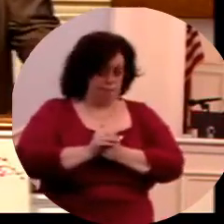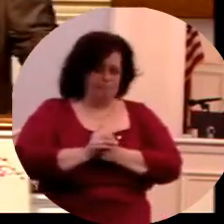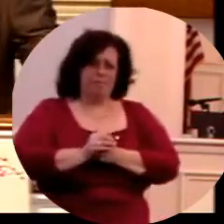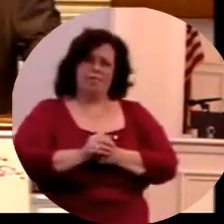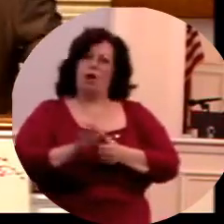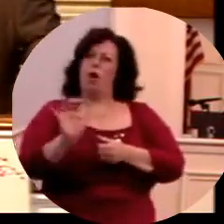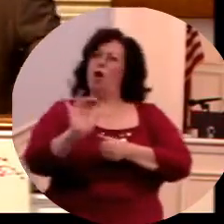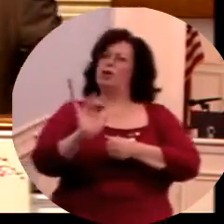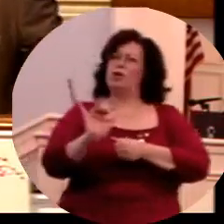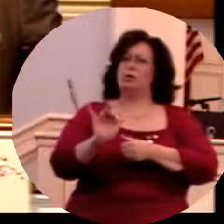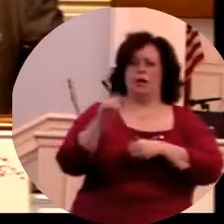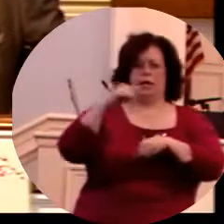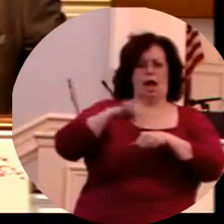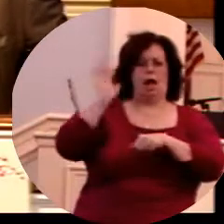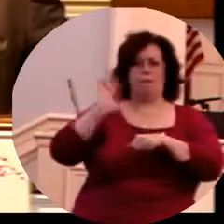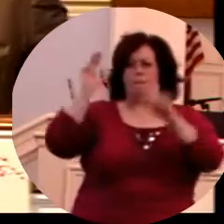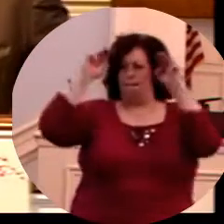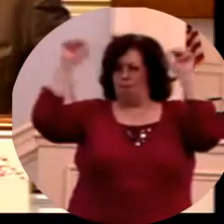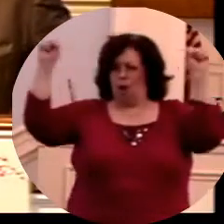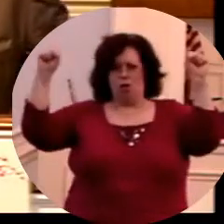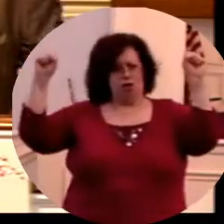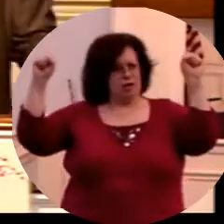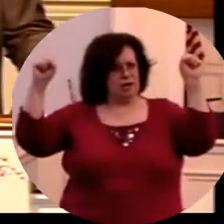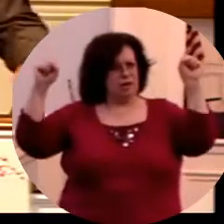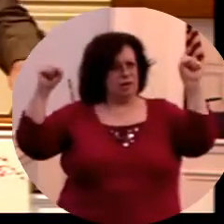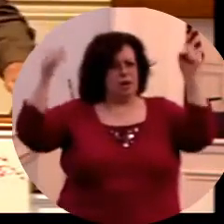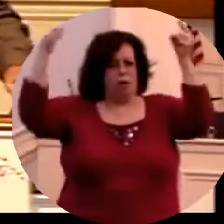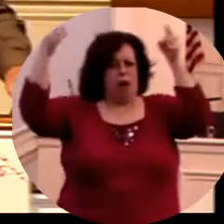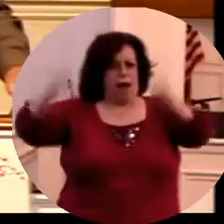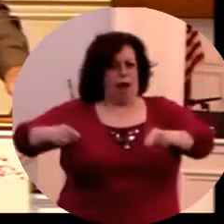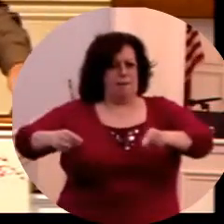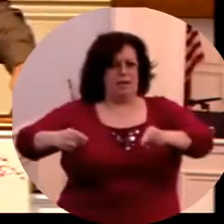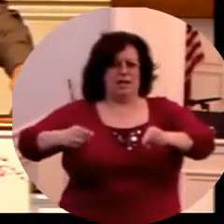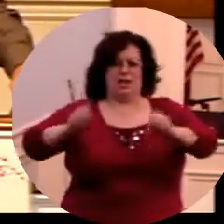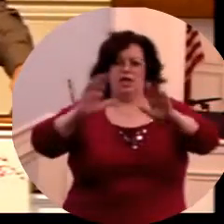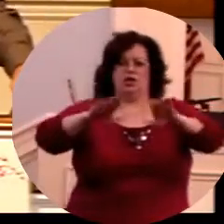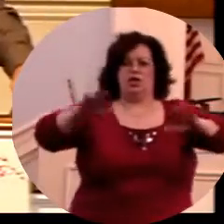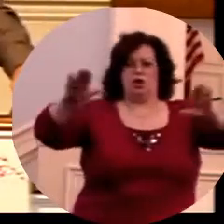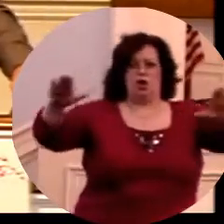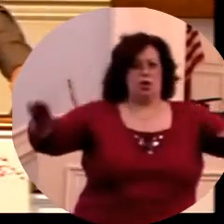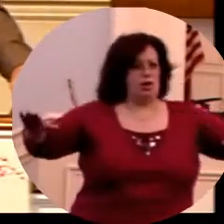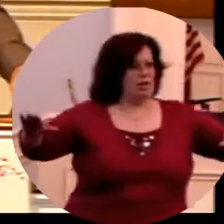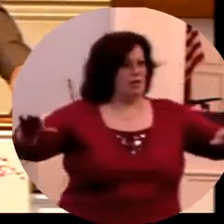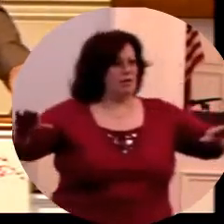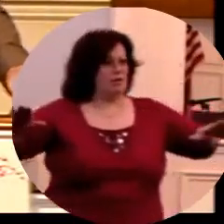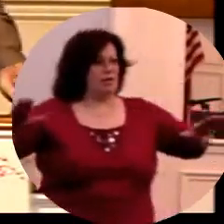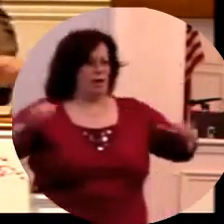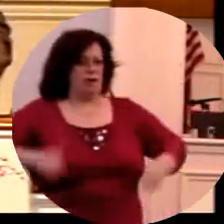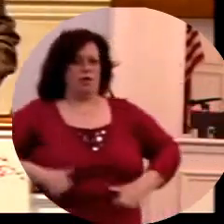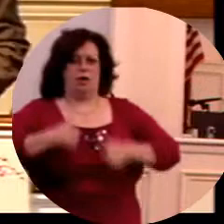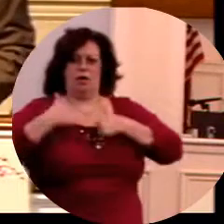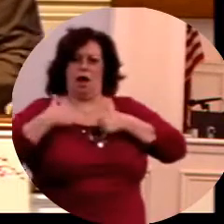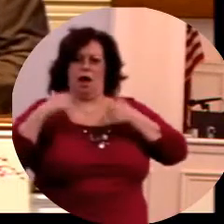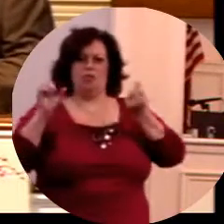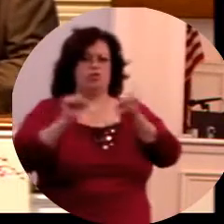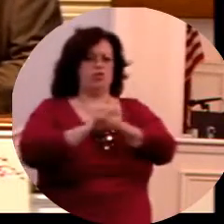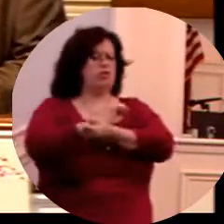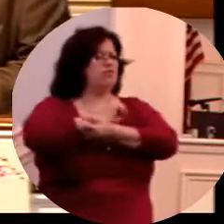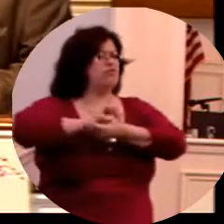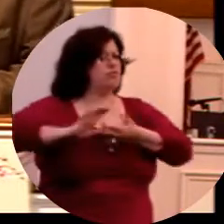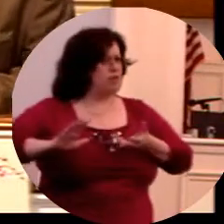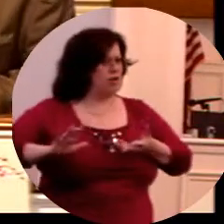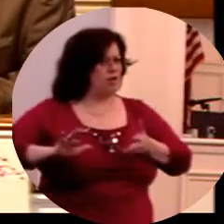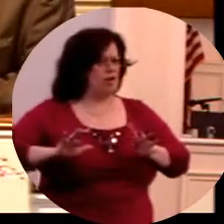Moses were days when the lives of small children were destroyed. What about that? Now